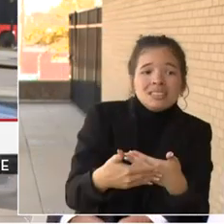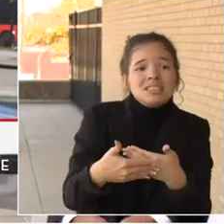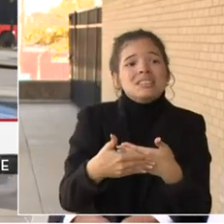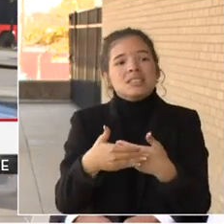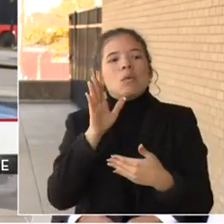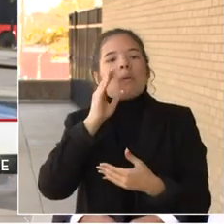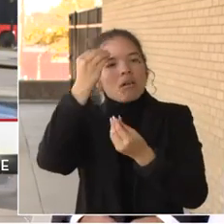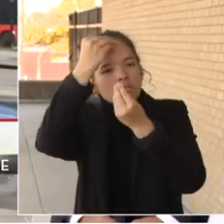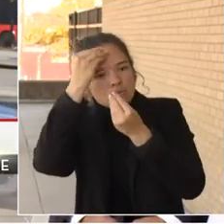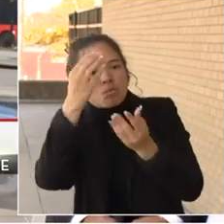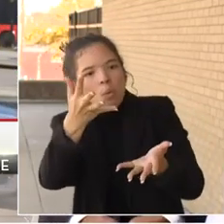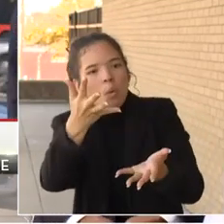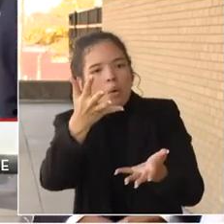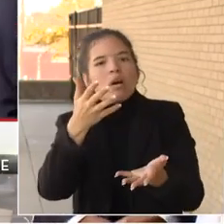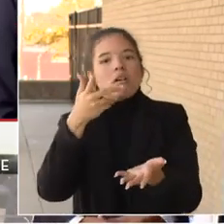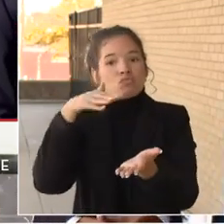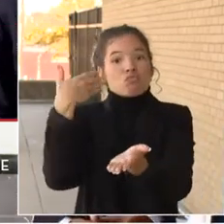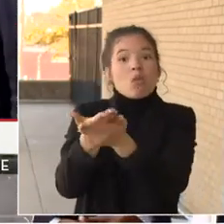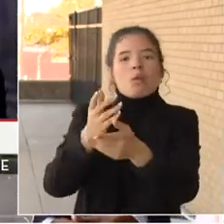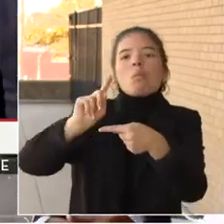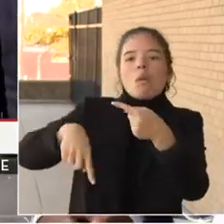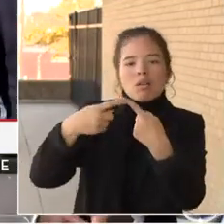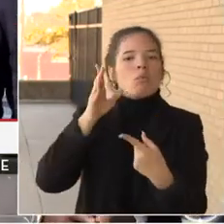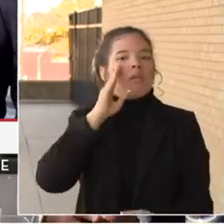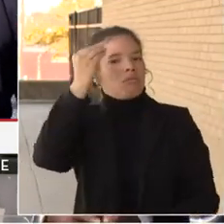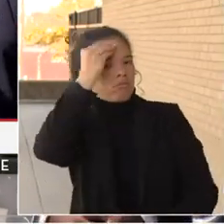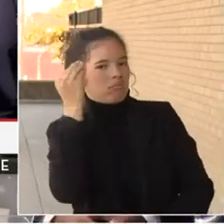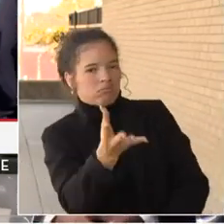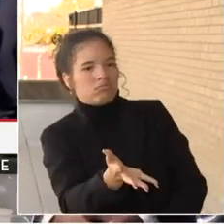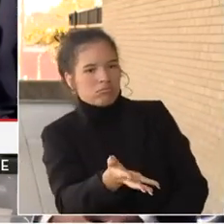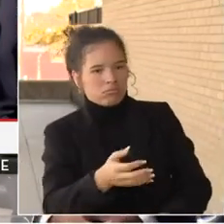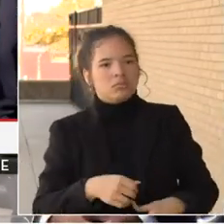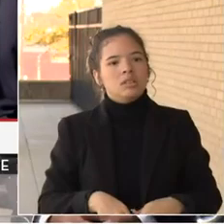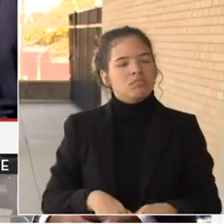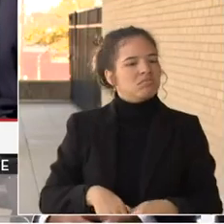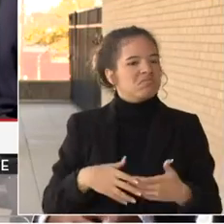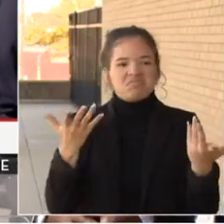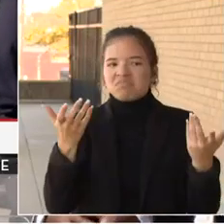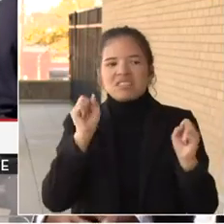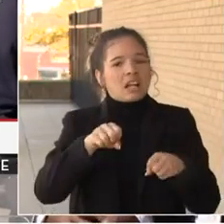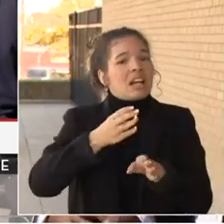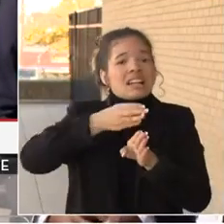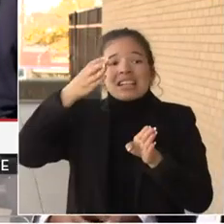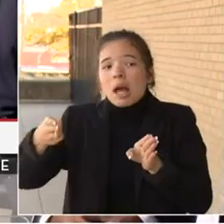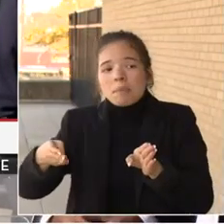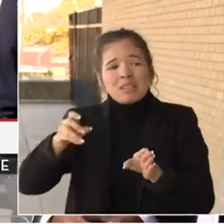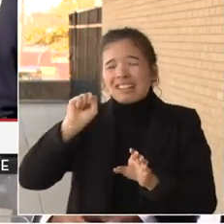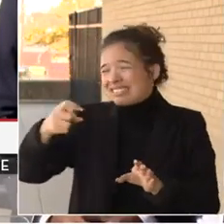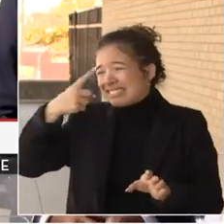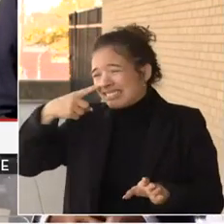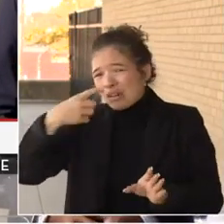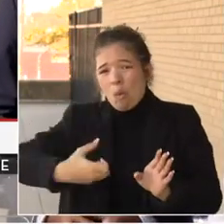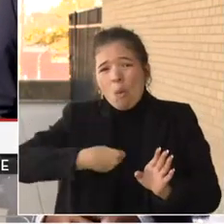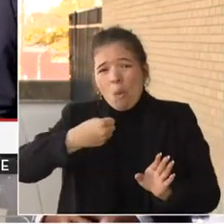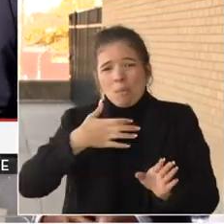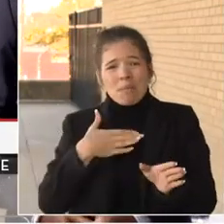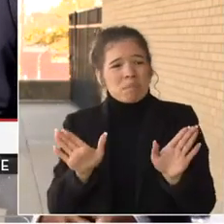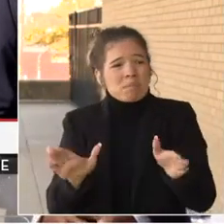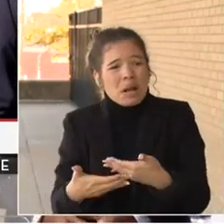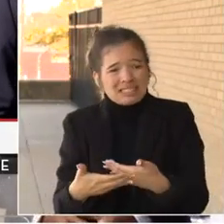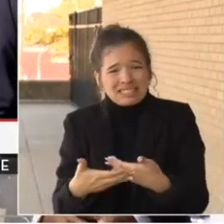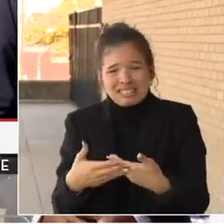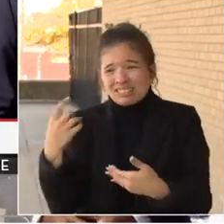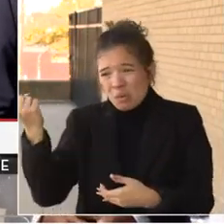Other tips are of course you can always have your neighbor pick up parcels off your doorstep. You can log on to the Postal Services